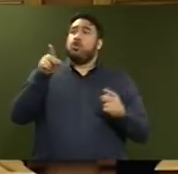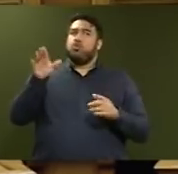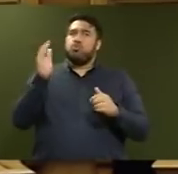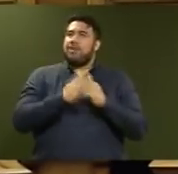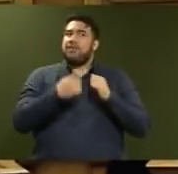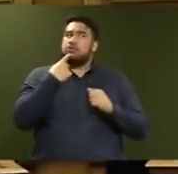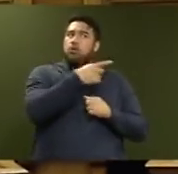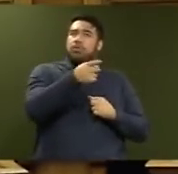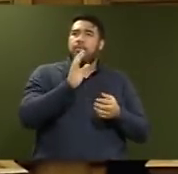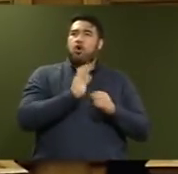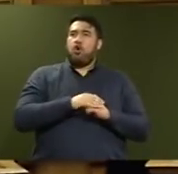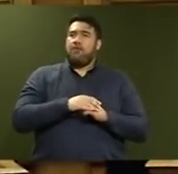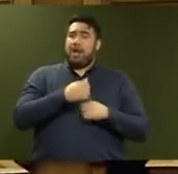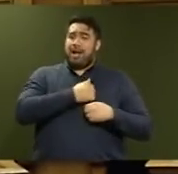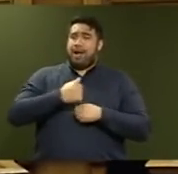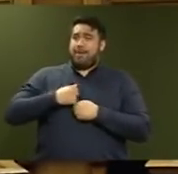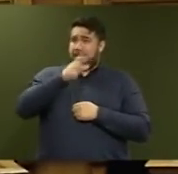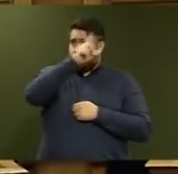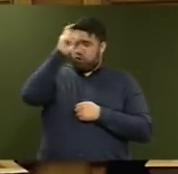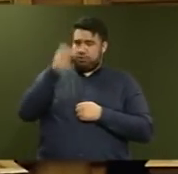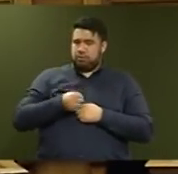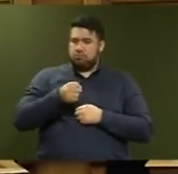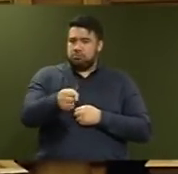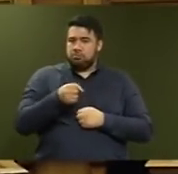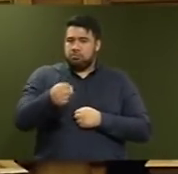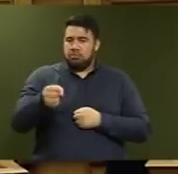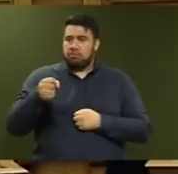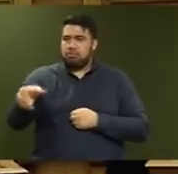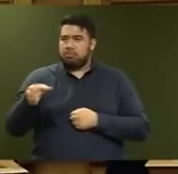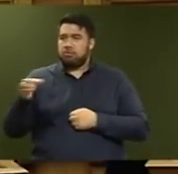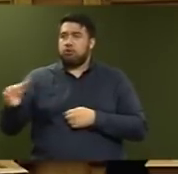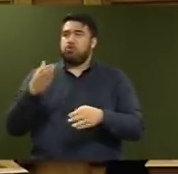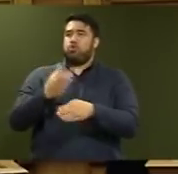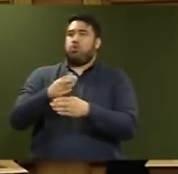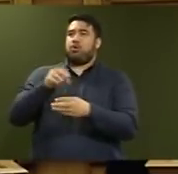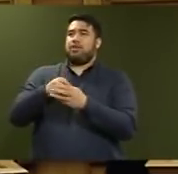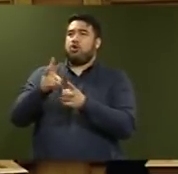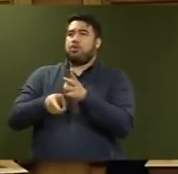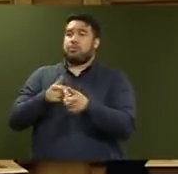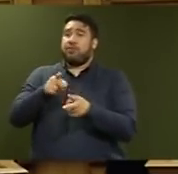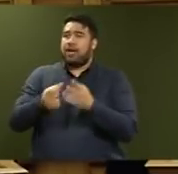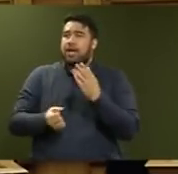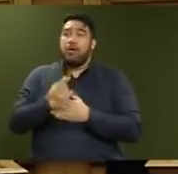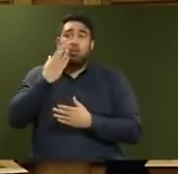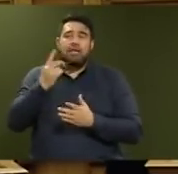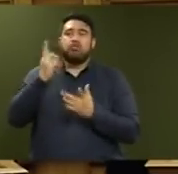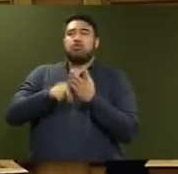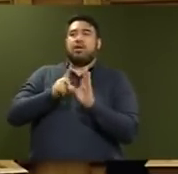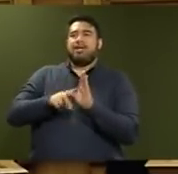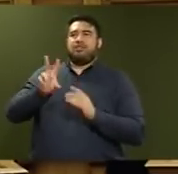medical personnel were being deployed to New Zealand hospitals on July 12th under Section 9 of the Defence Act?